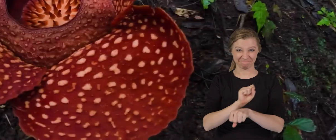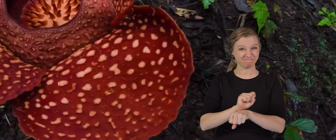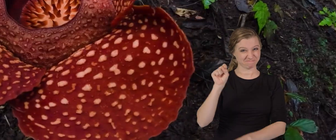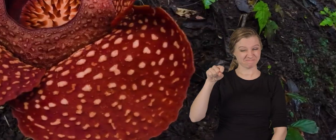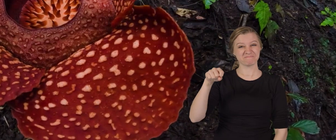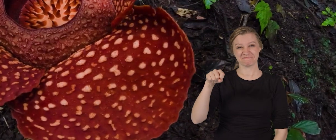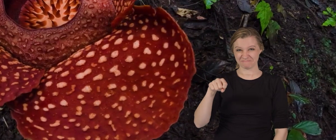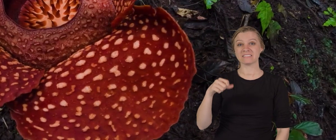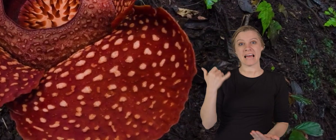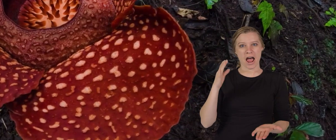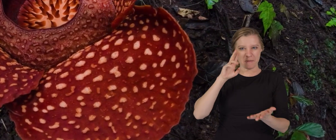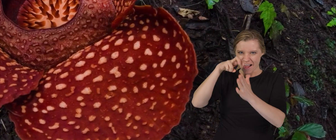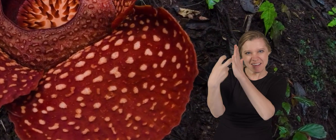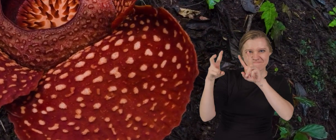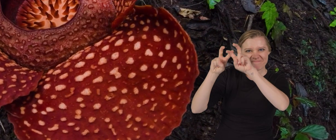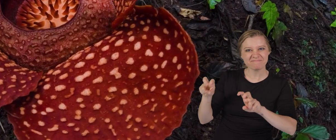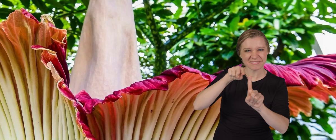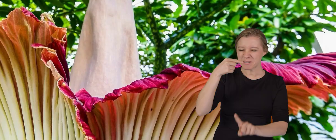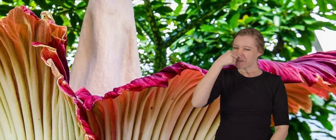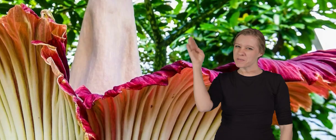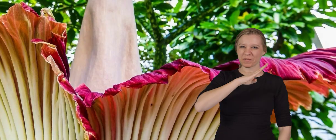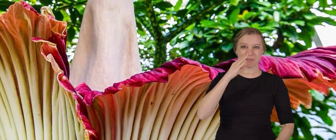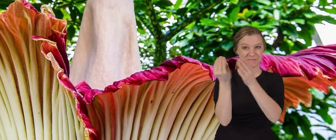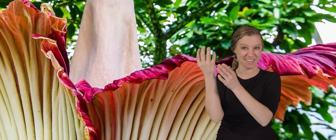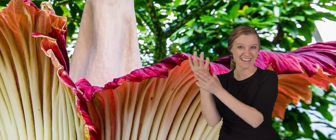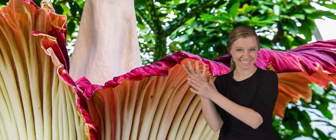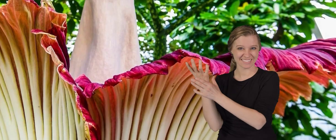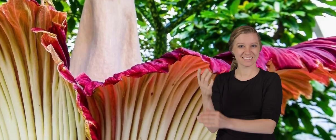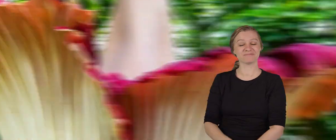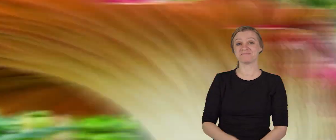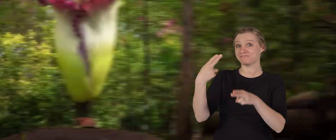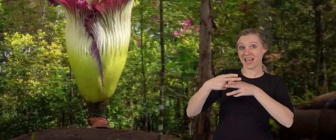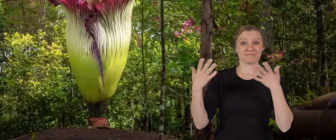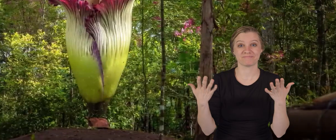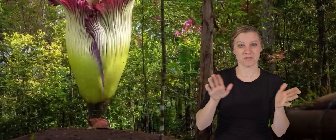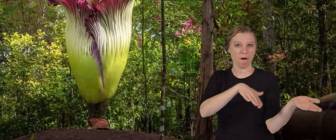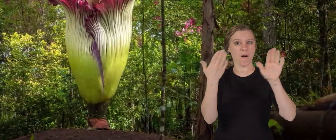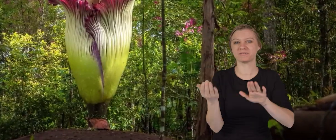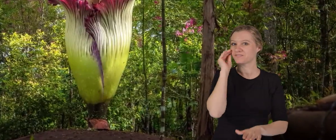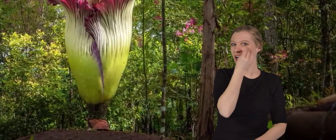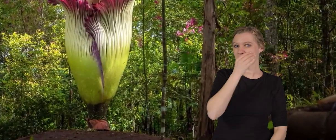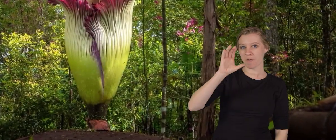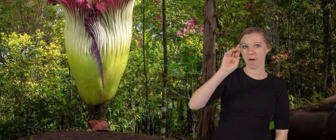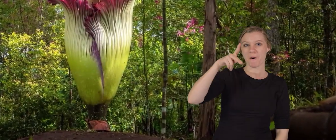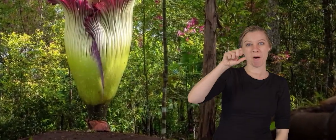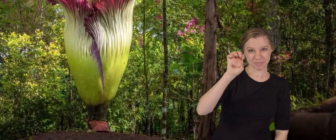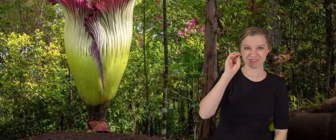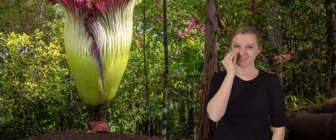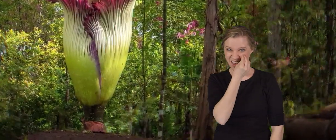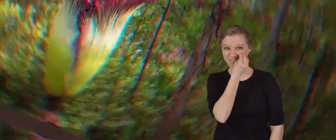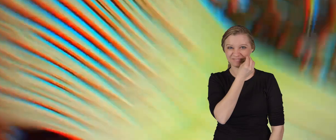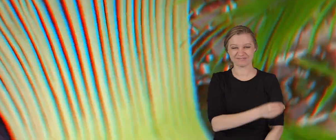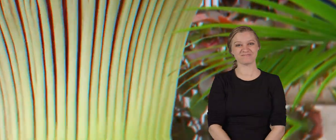It's true. We are going to talk about one of these stinky plants today, and it is called the Corpse